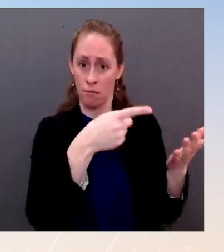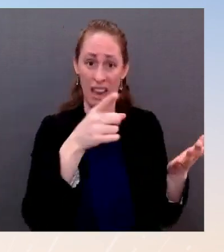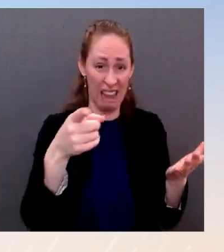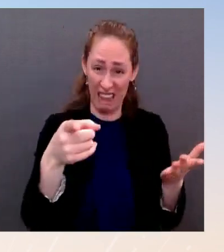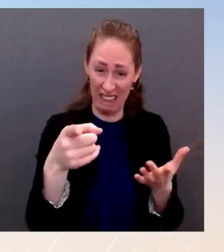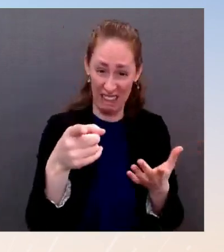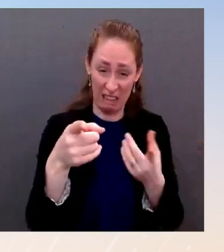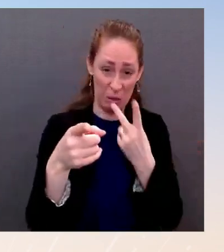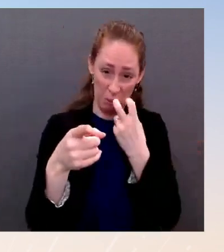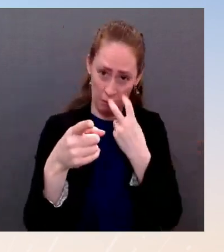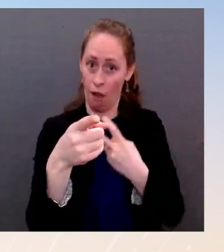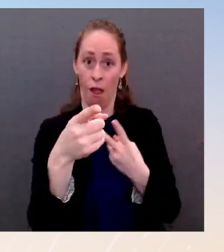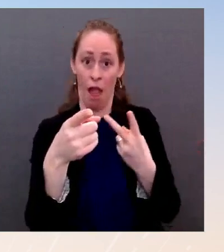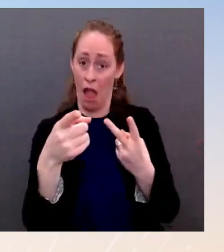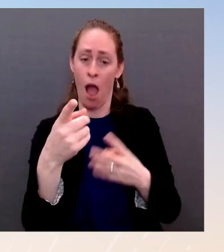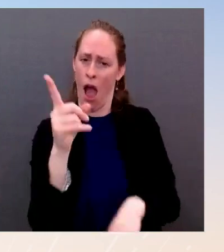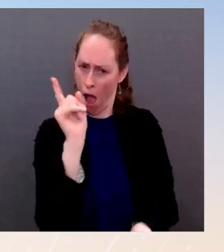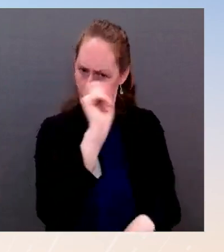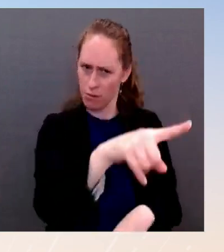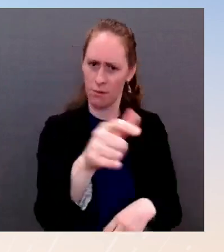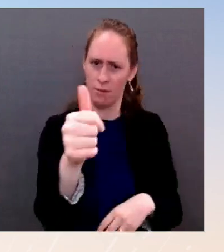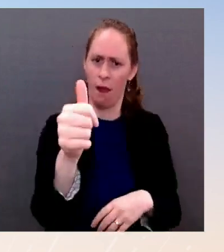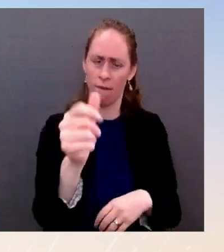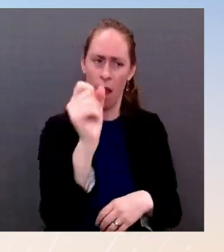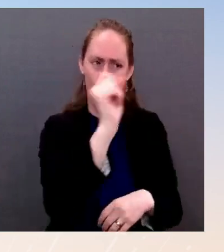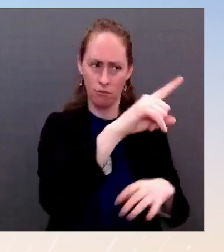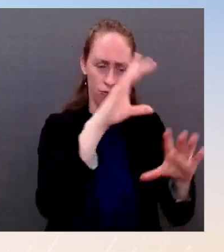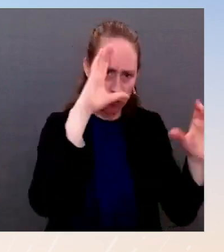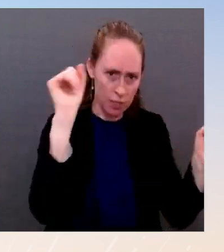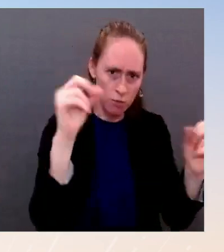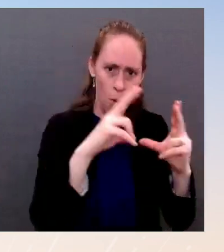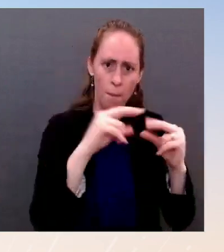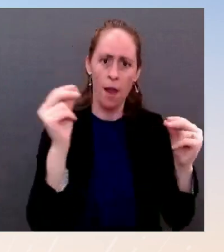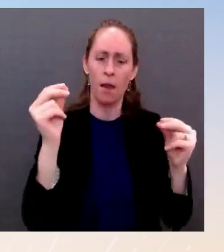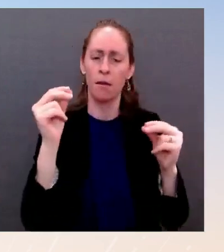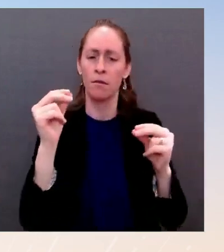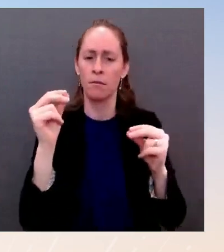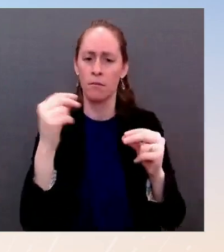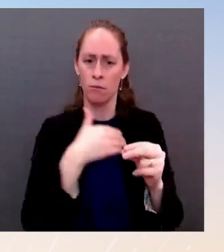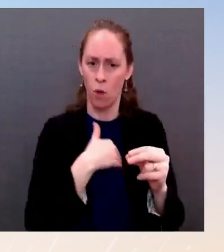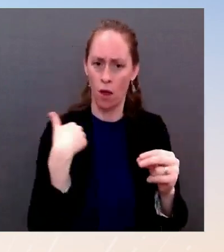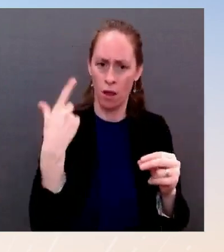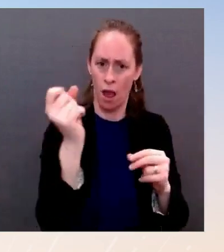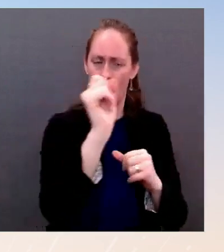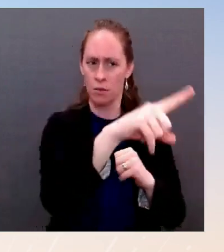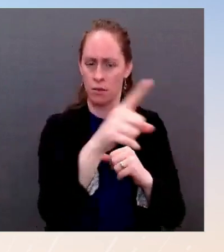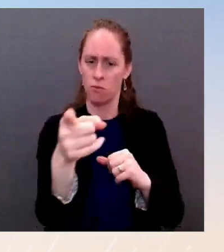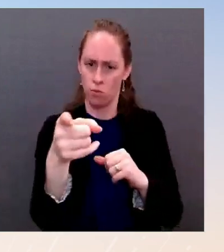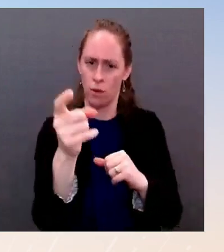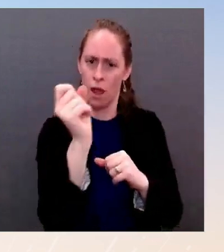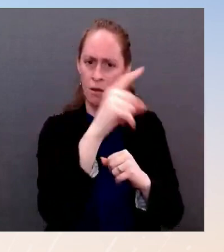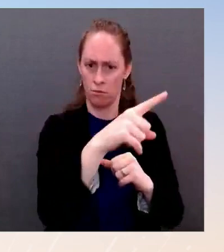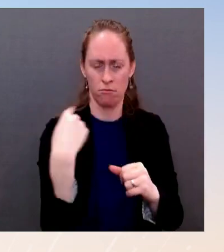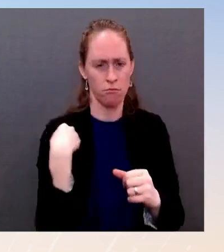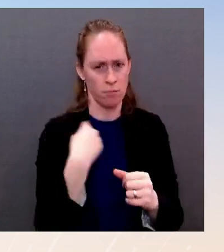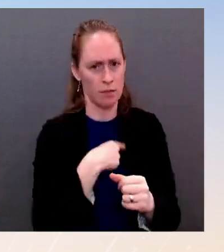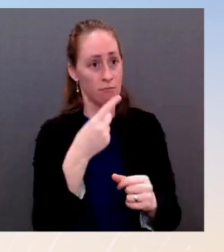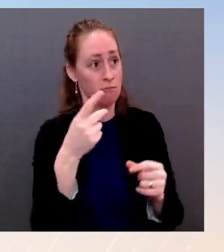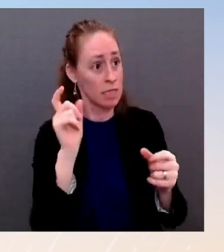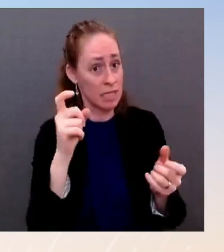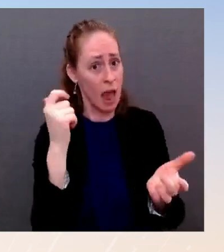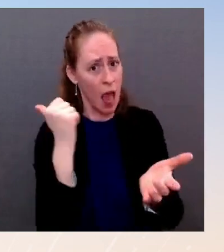fact that the United States has stepped up, alongside other NATO allies, to deter and reassure and reinforce